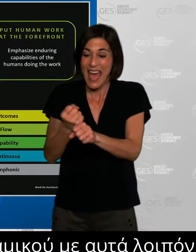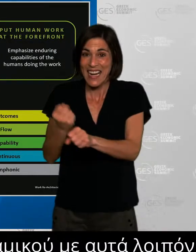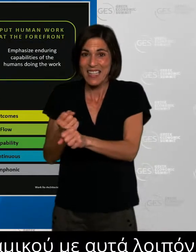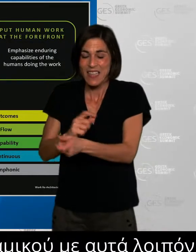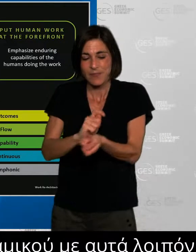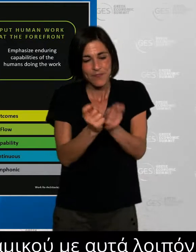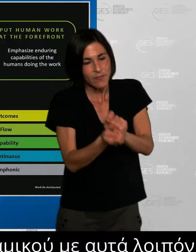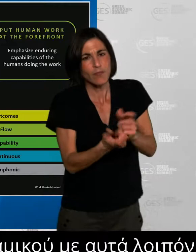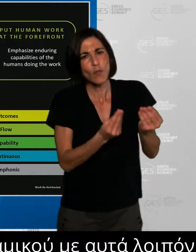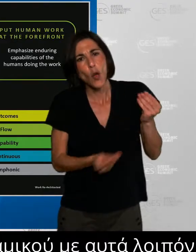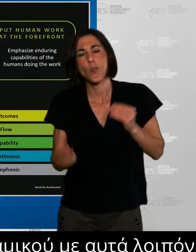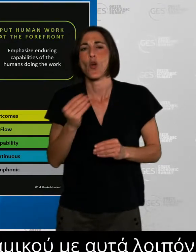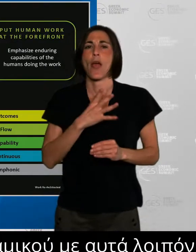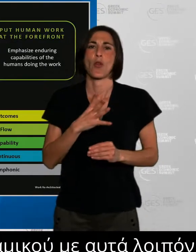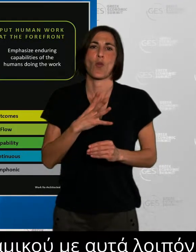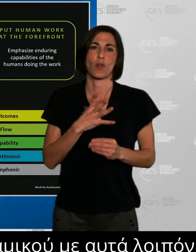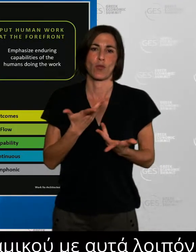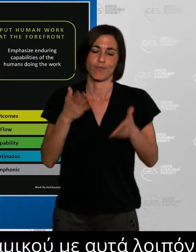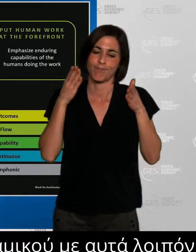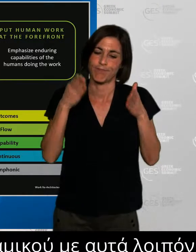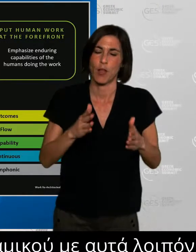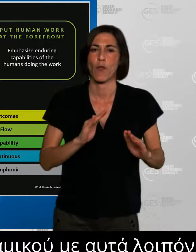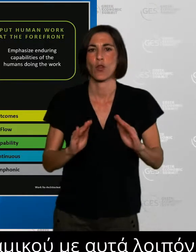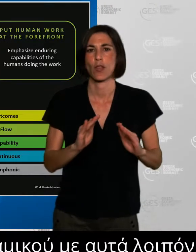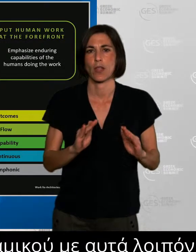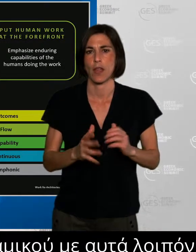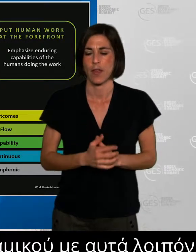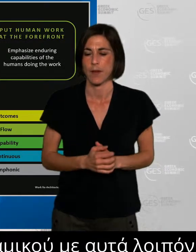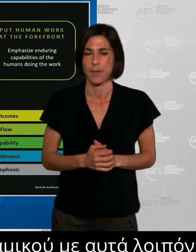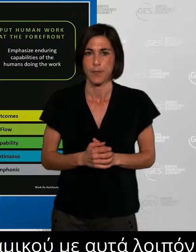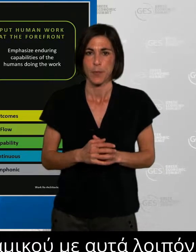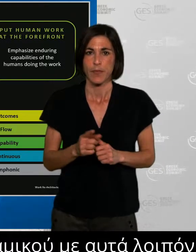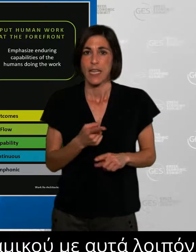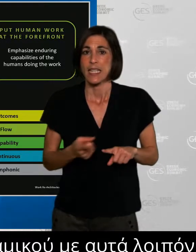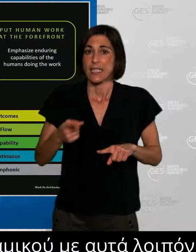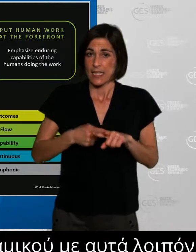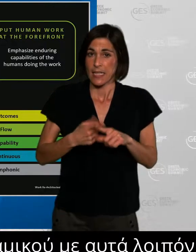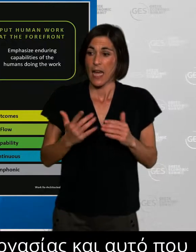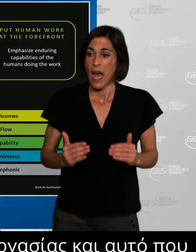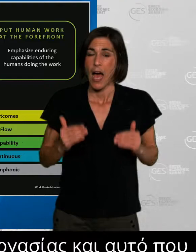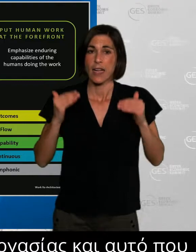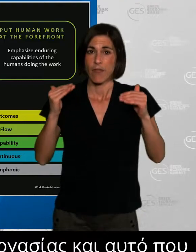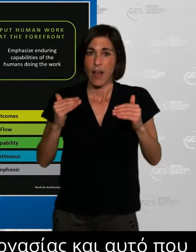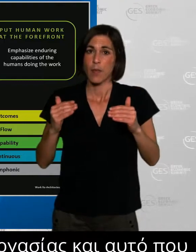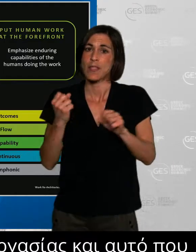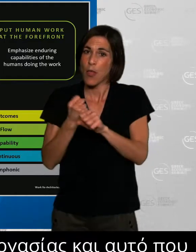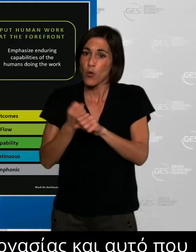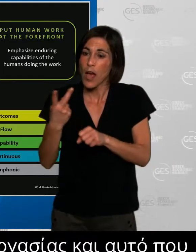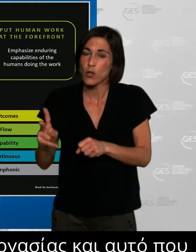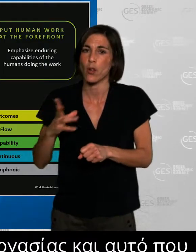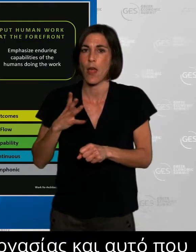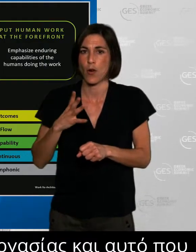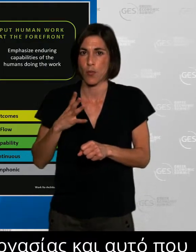do and shifting from outputs to outcomes, shifting from process to flow, shifting